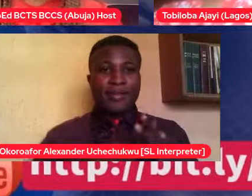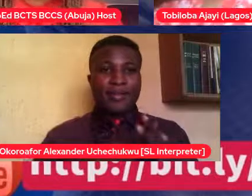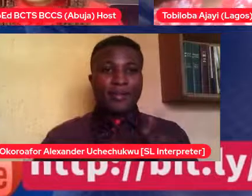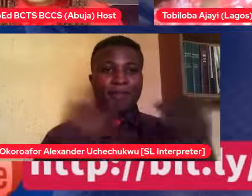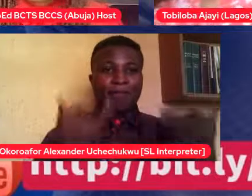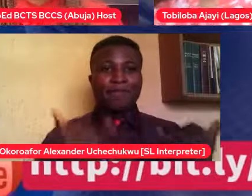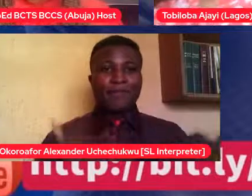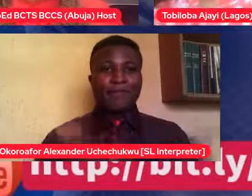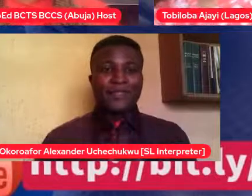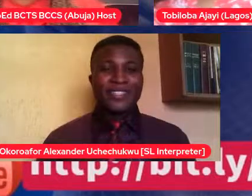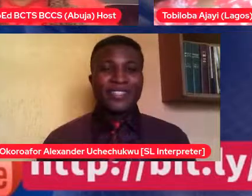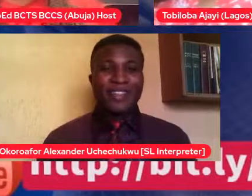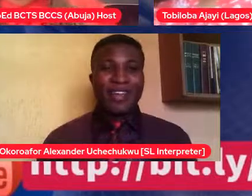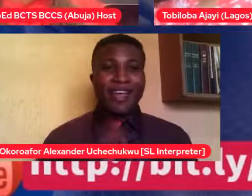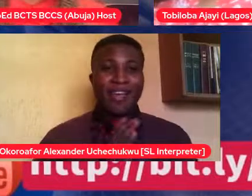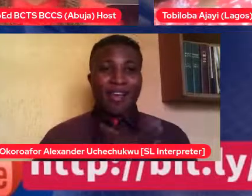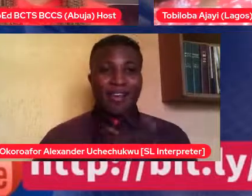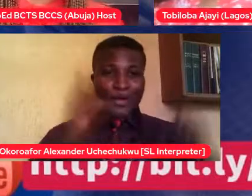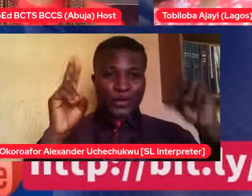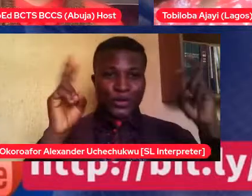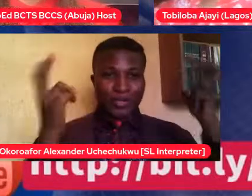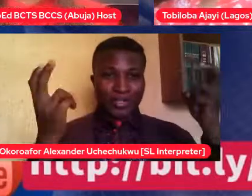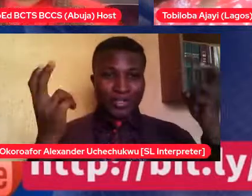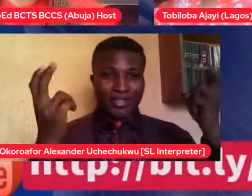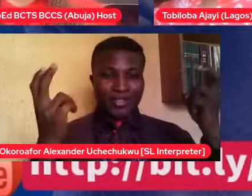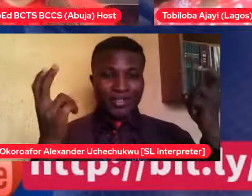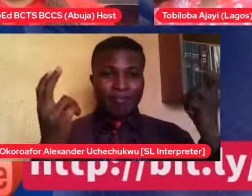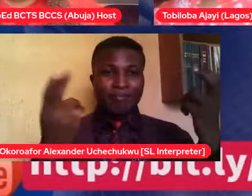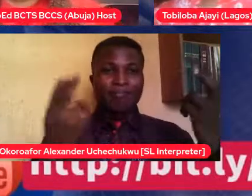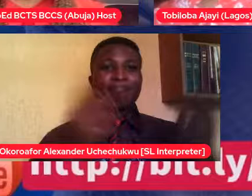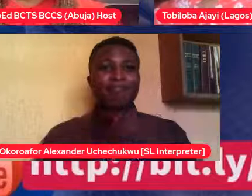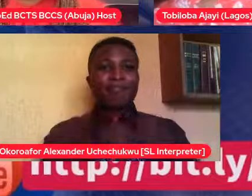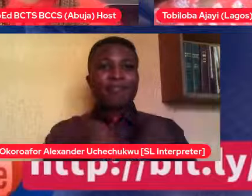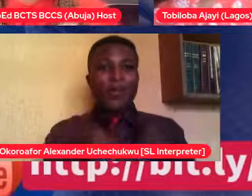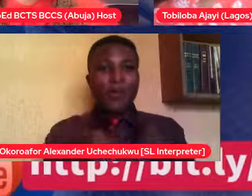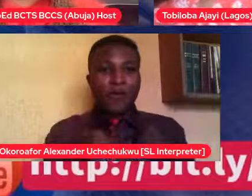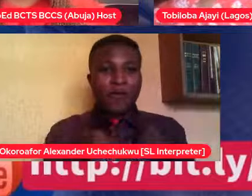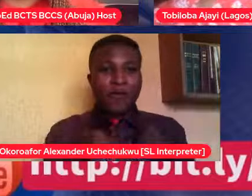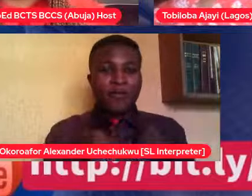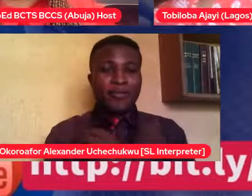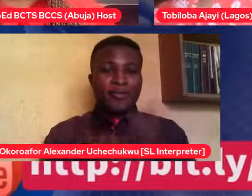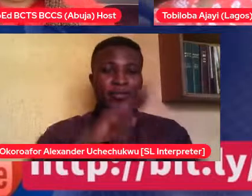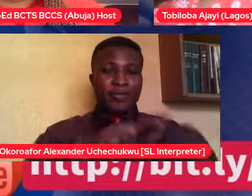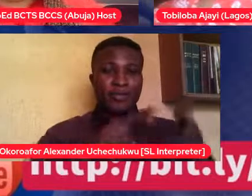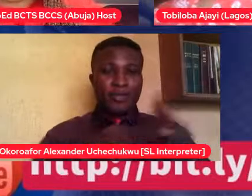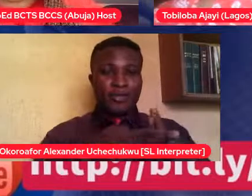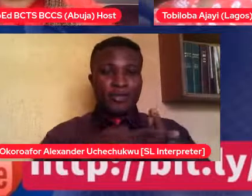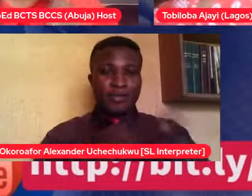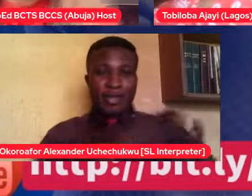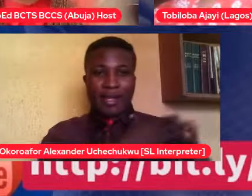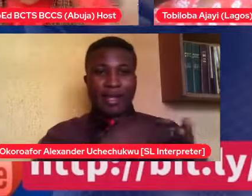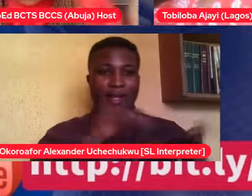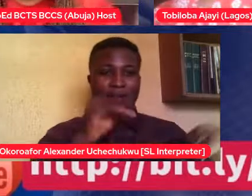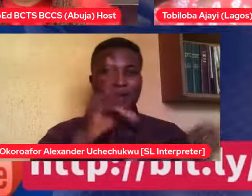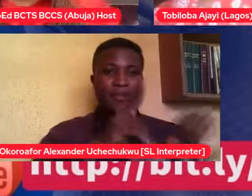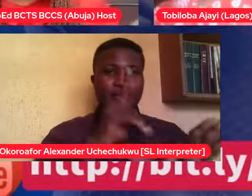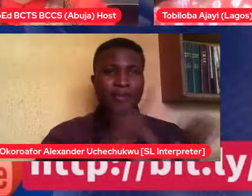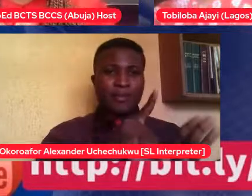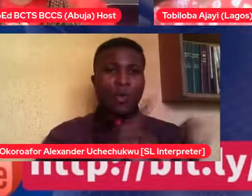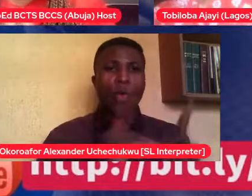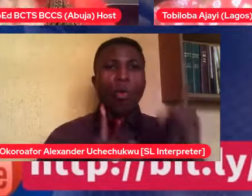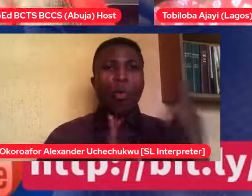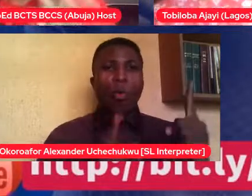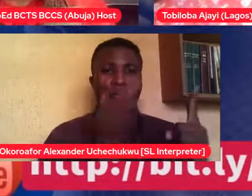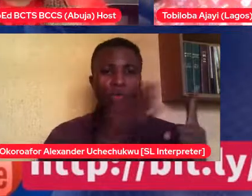Our topic is love, relationship, and disabilities. And one of the reasons we talk about it today, of course, obviously,